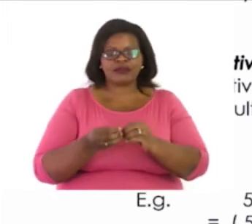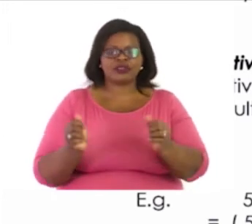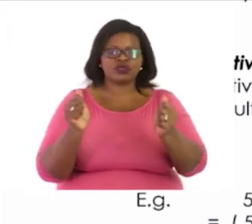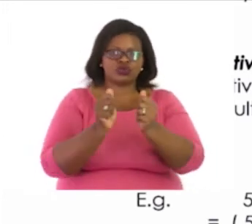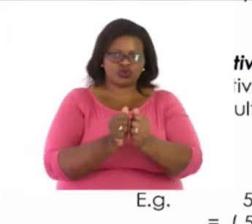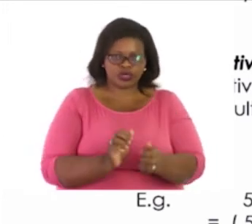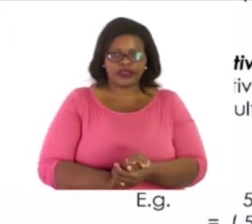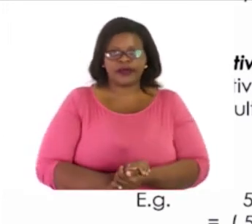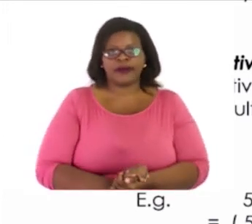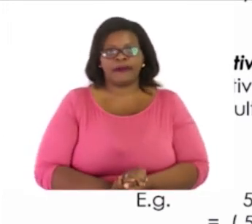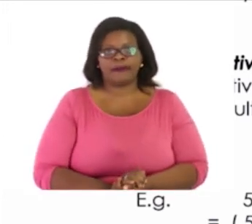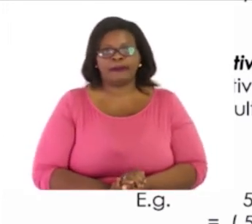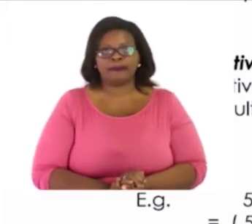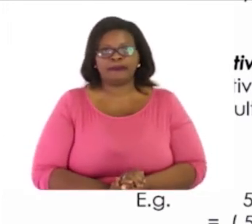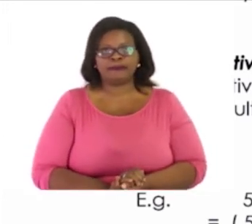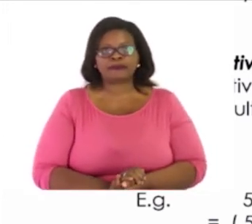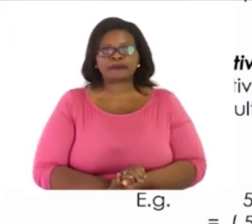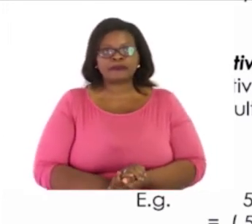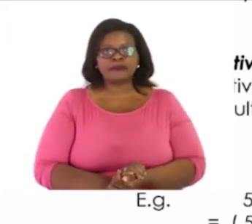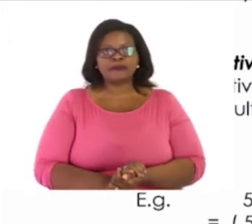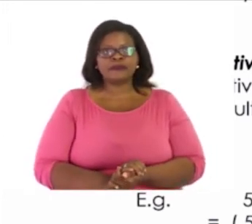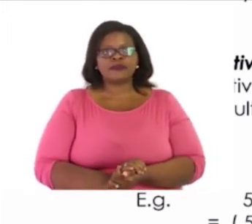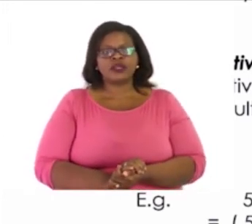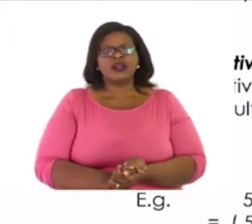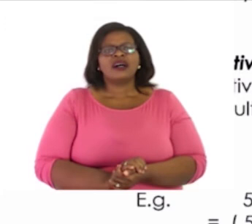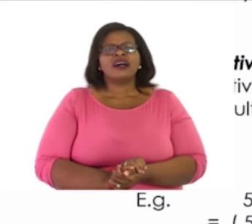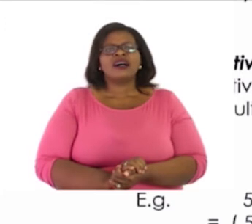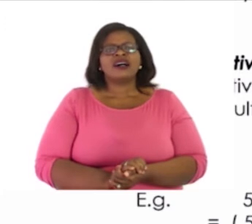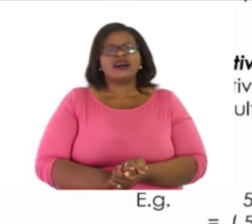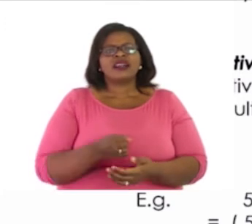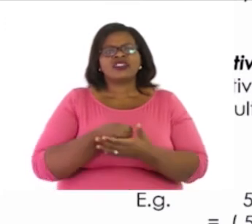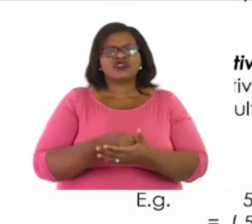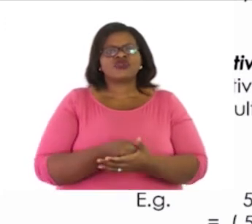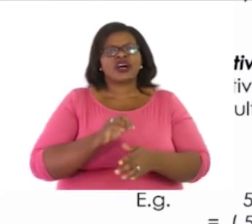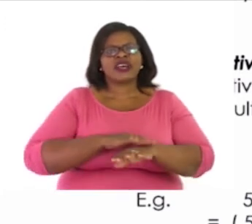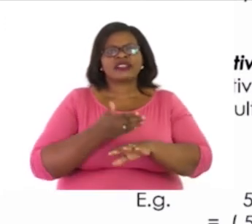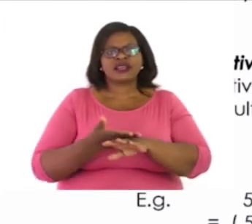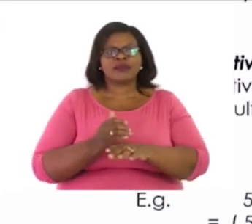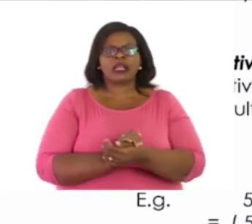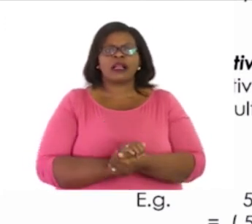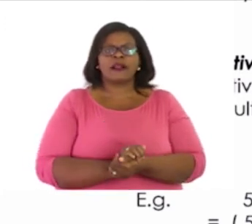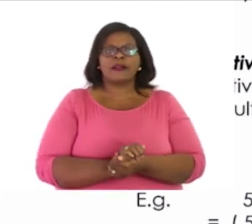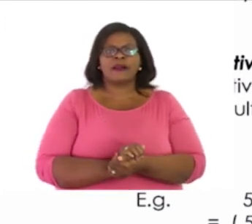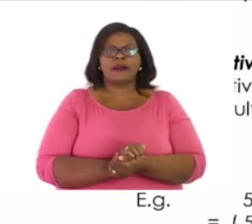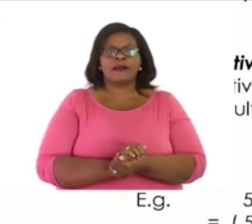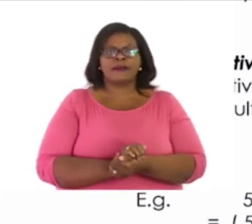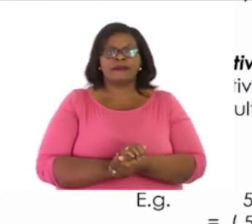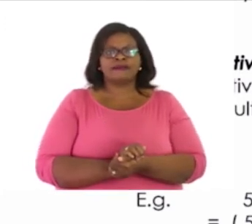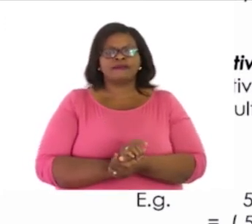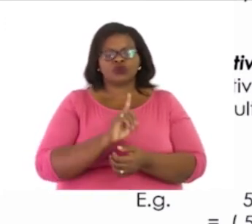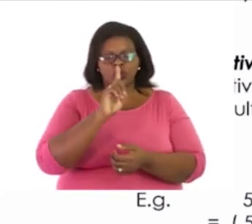of the numbers. Now, let's go over to our examples in our book. Example 1.